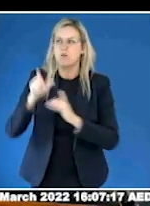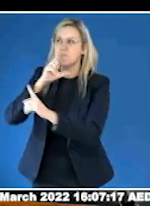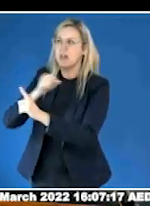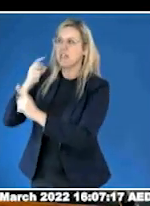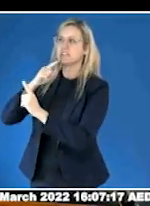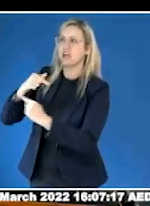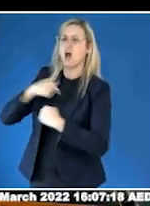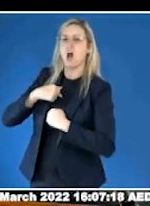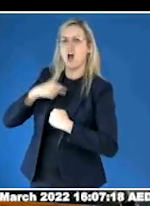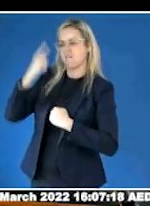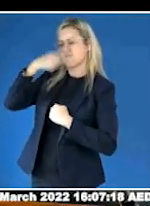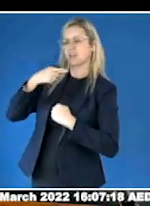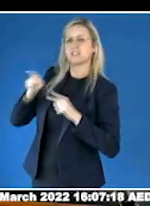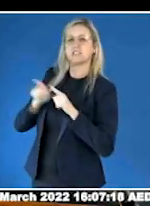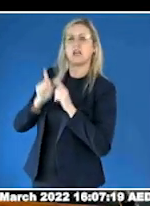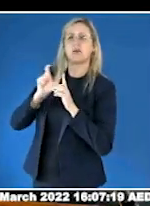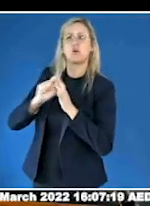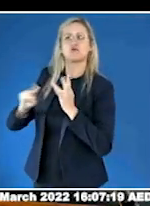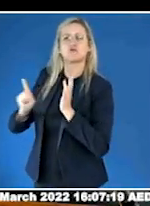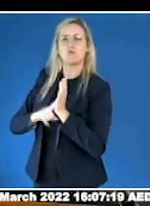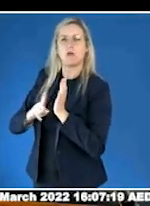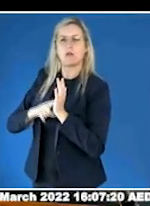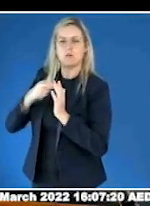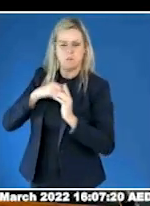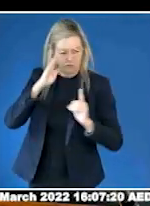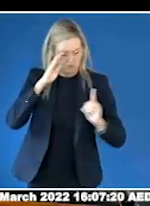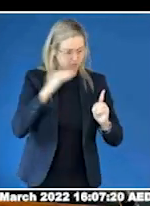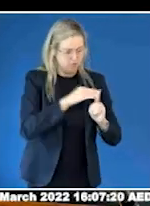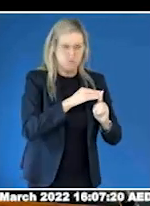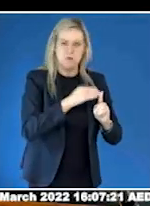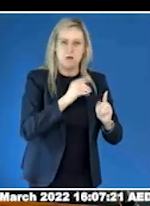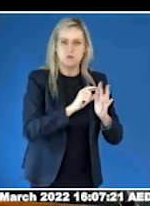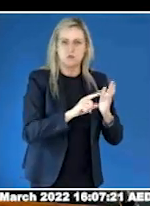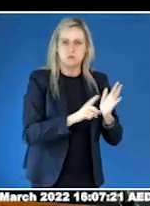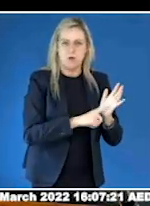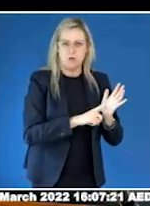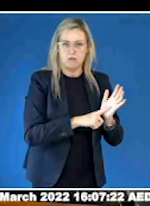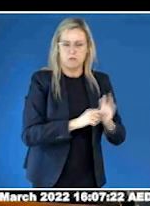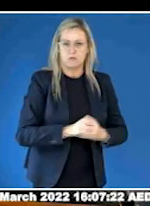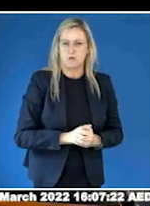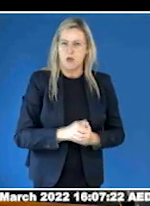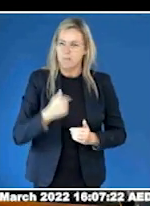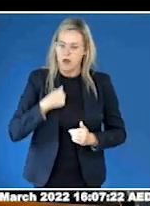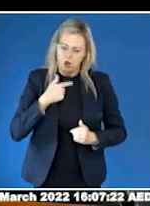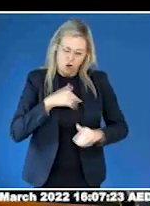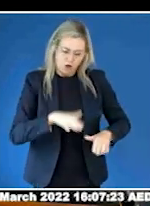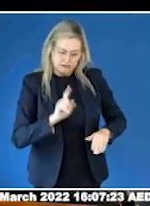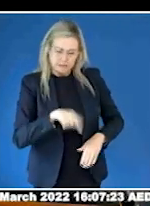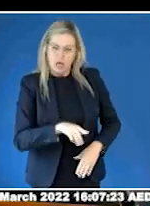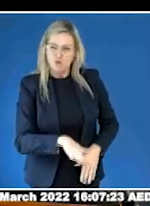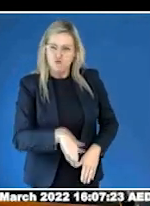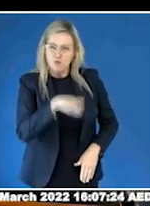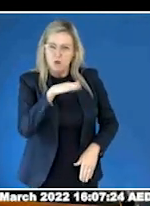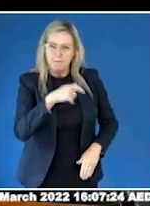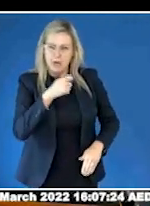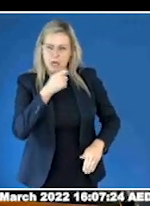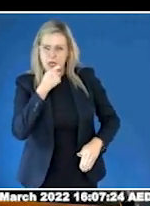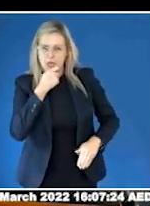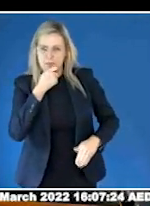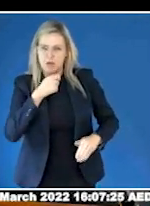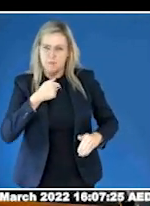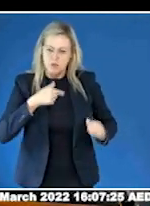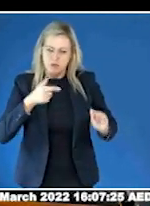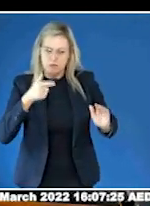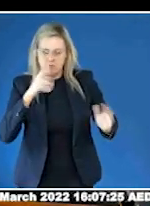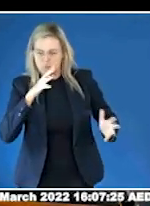My parents are good people, but they had no idea what to do with their strange first child. I met none of my mum's expectations of what a daughter